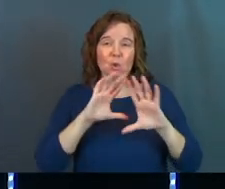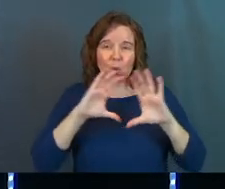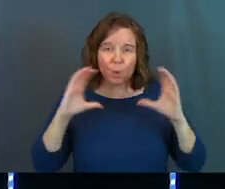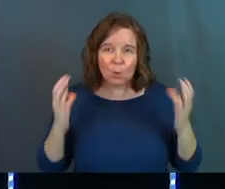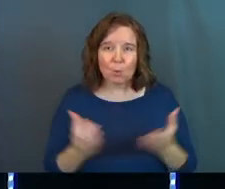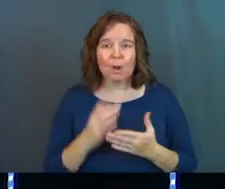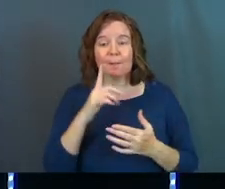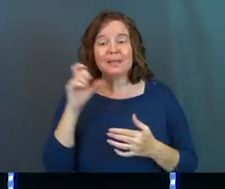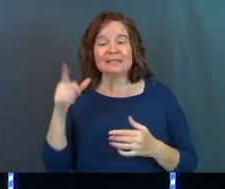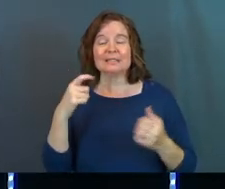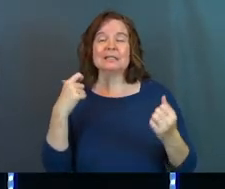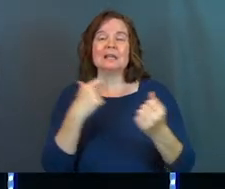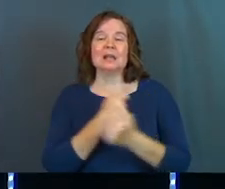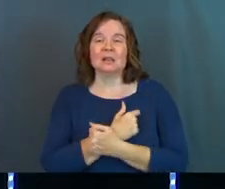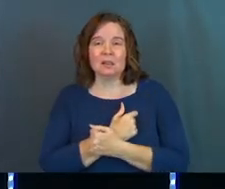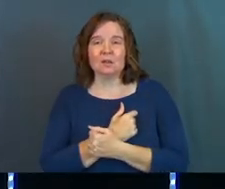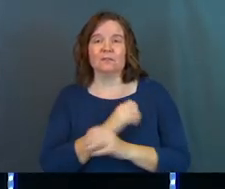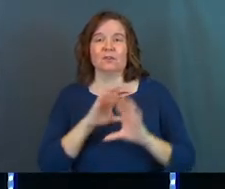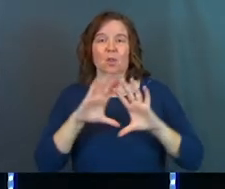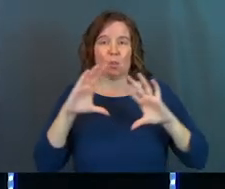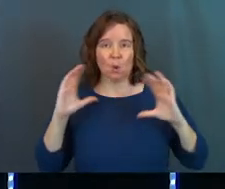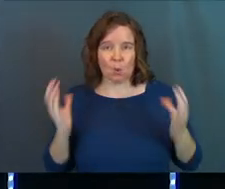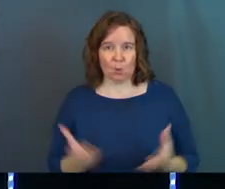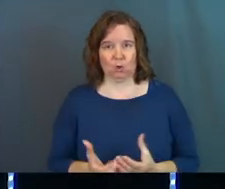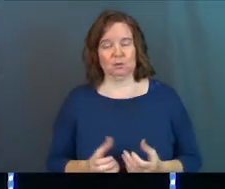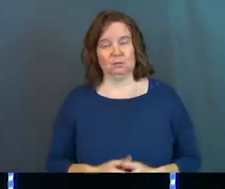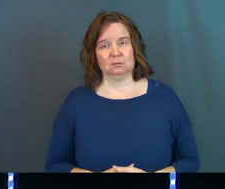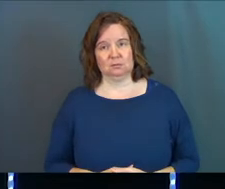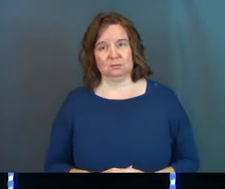world because he loved the world.